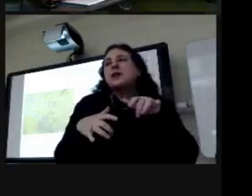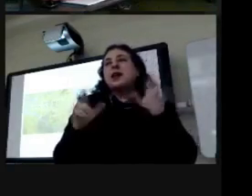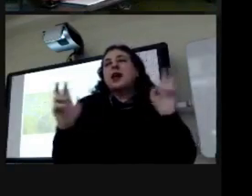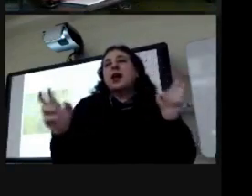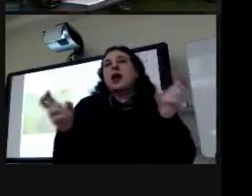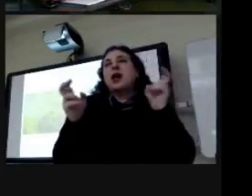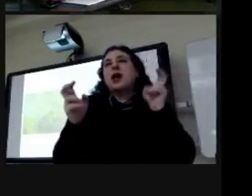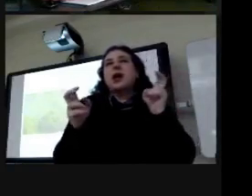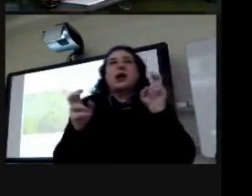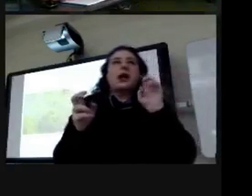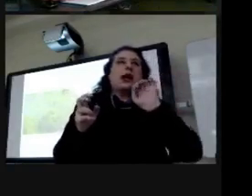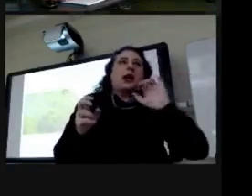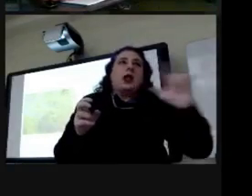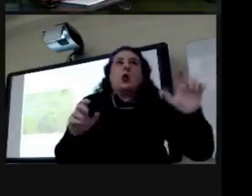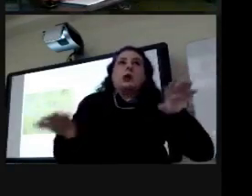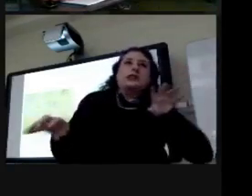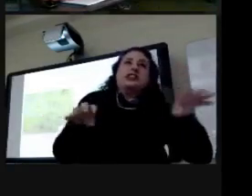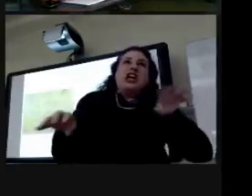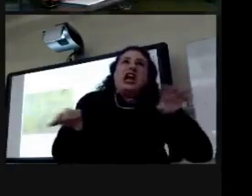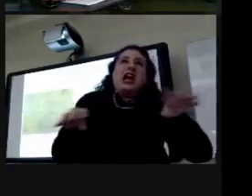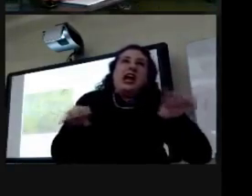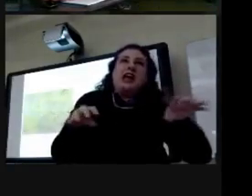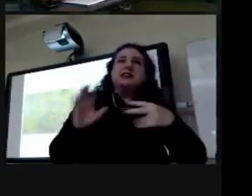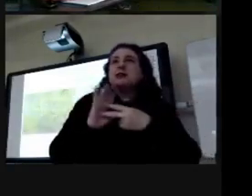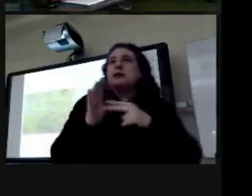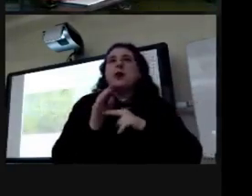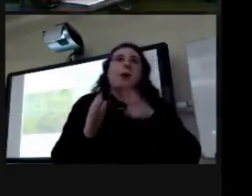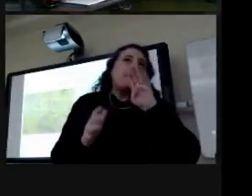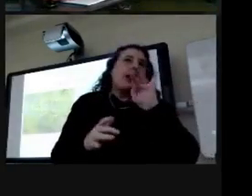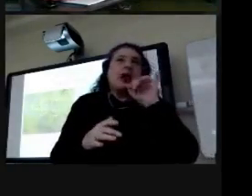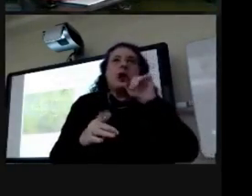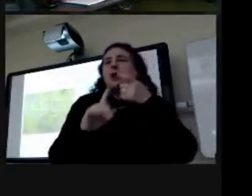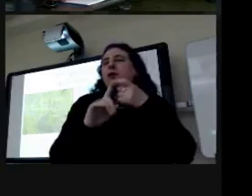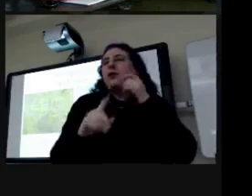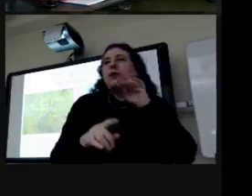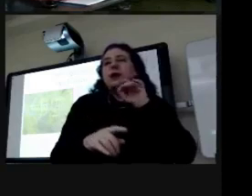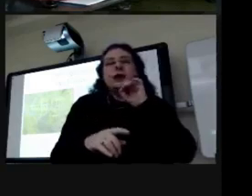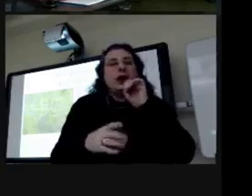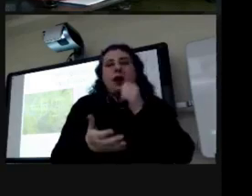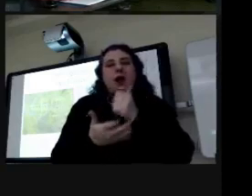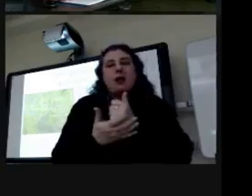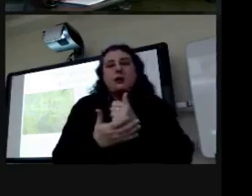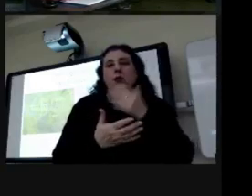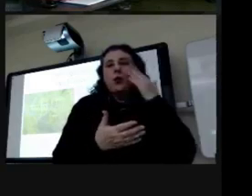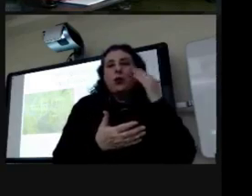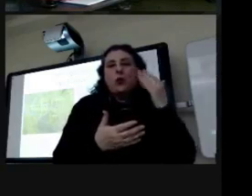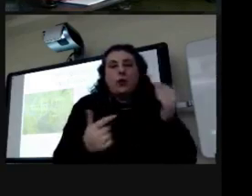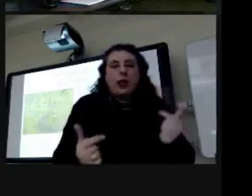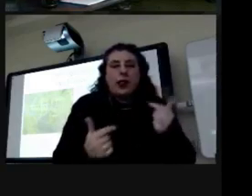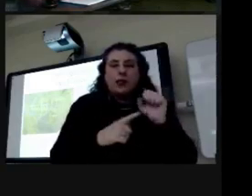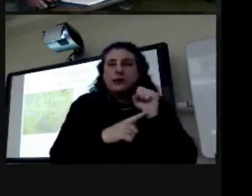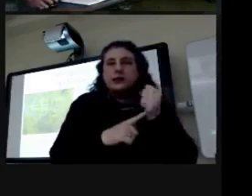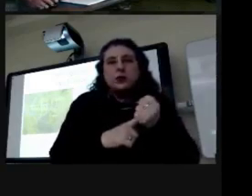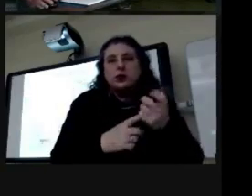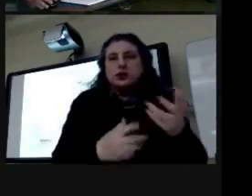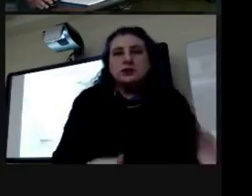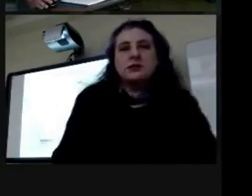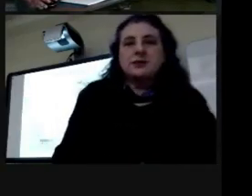nickname which was the illinois shakes and it wasn't helped by the living conditions